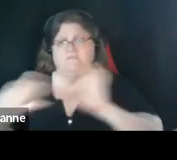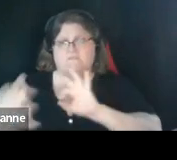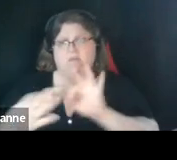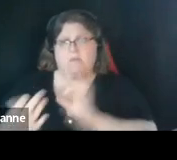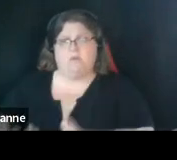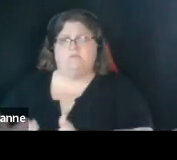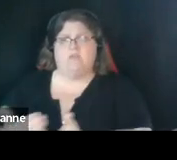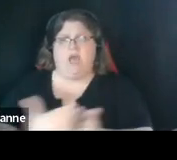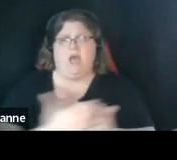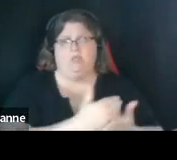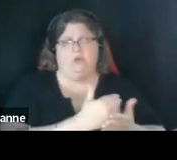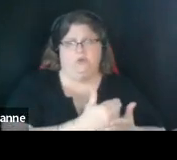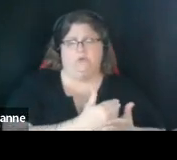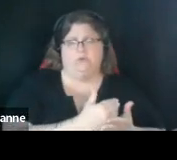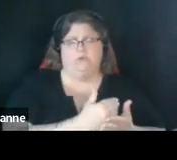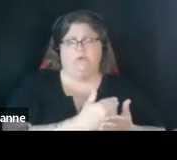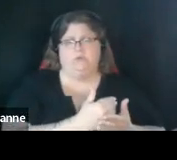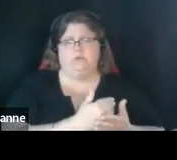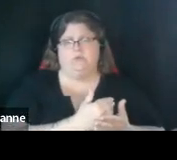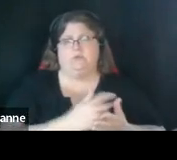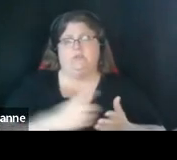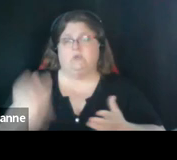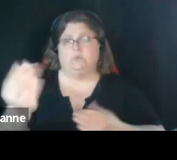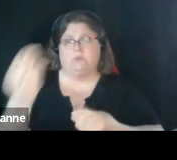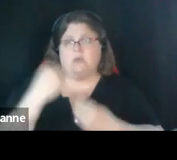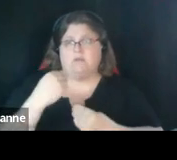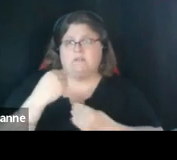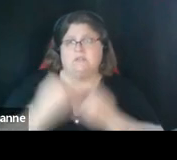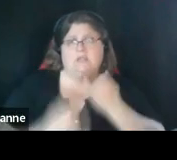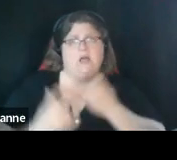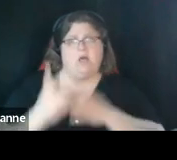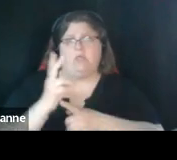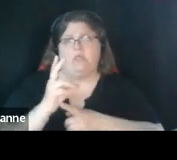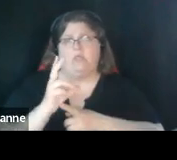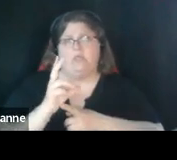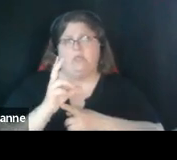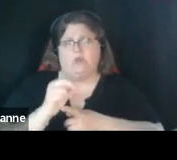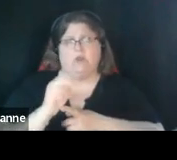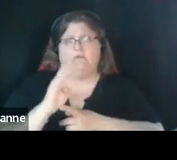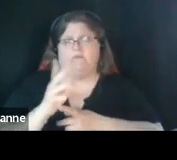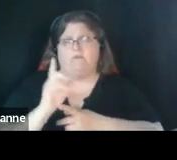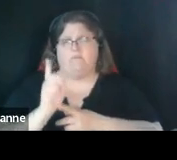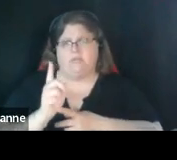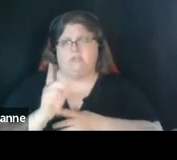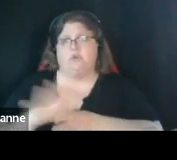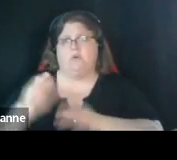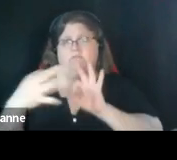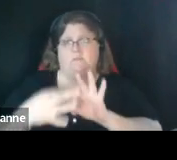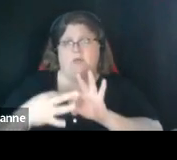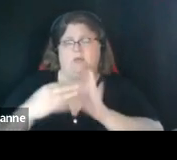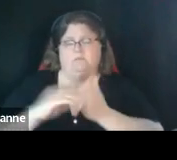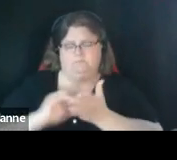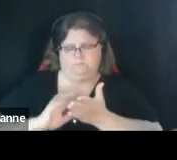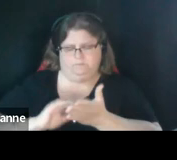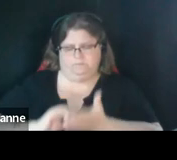um that that that that that you gave us over the last 30 35 40 minutes and we have notes